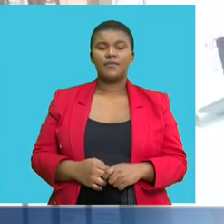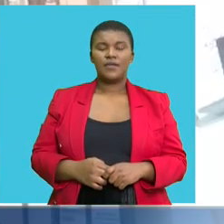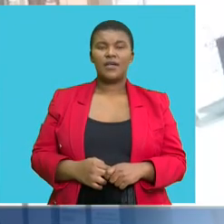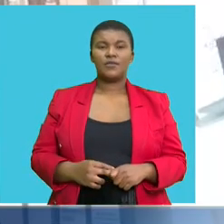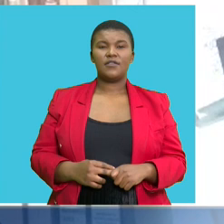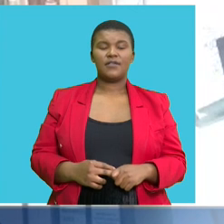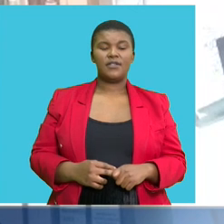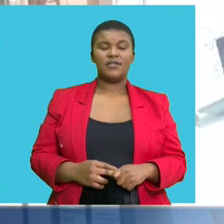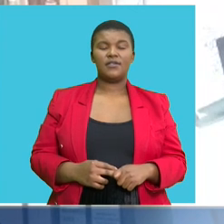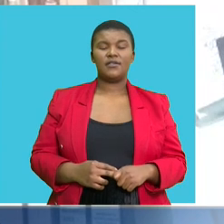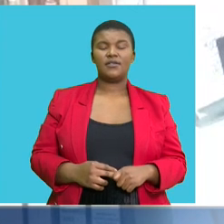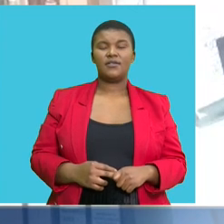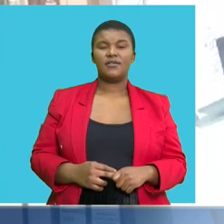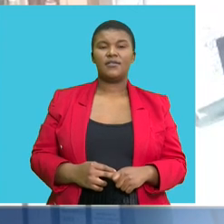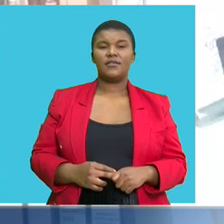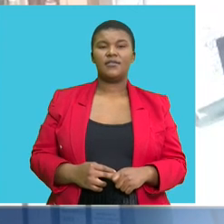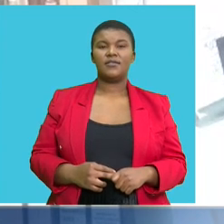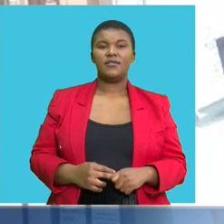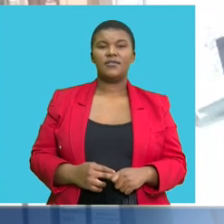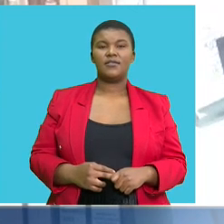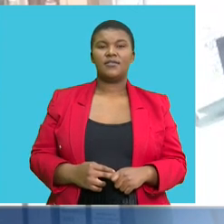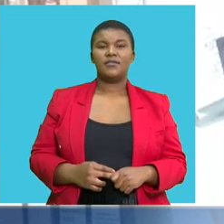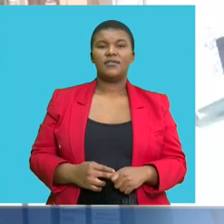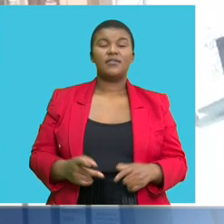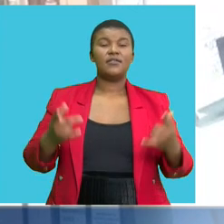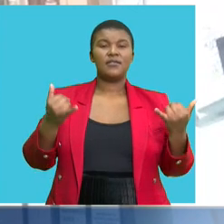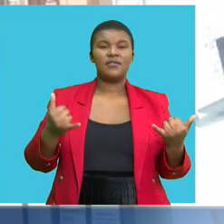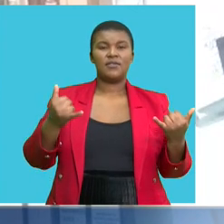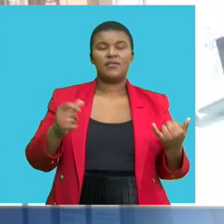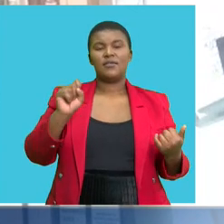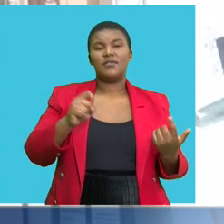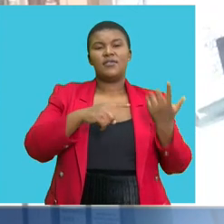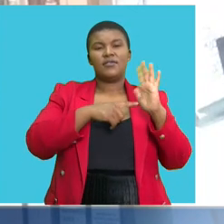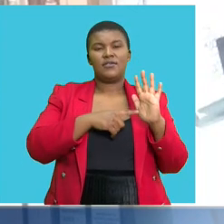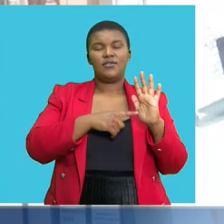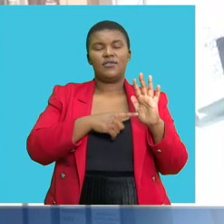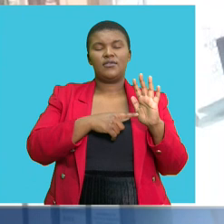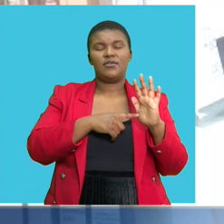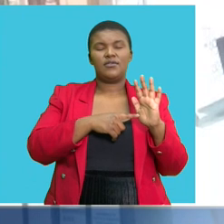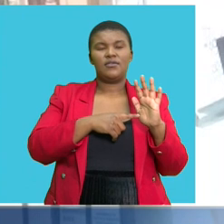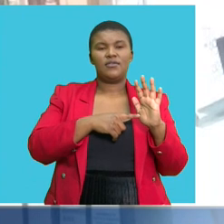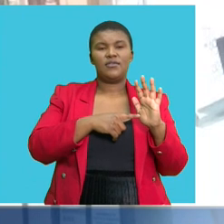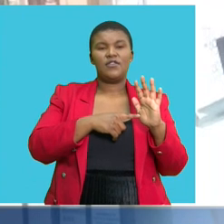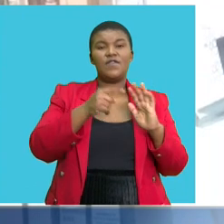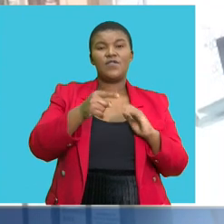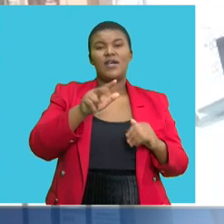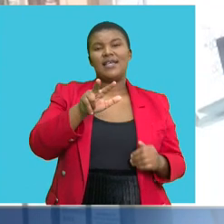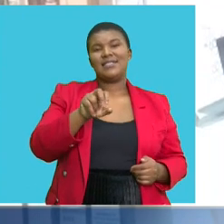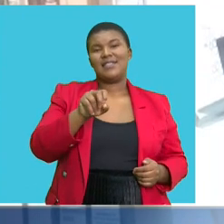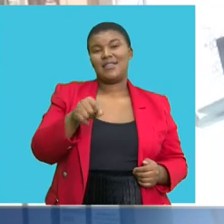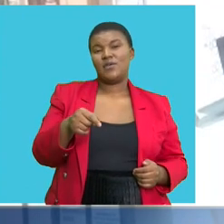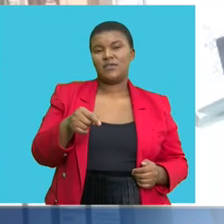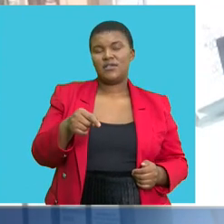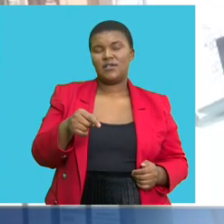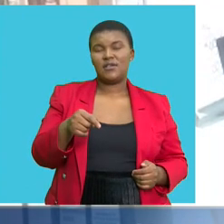All markets are slightly weaker today. The all share index battling with that 80,000 point mark,